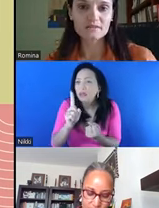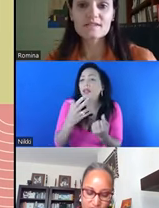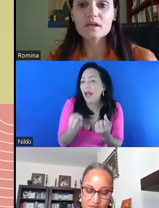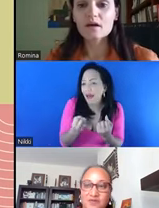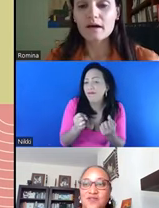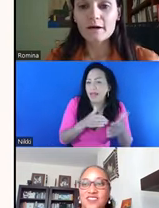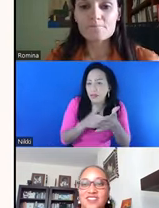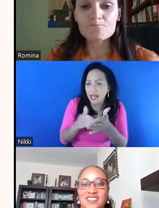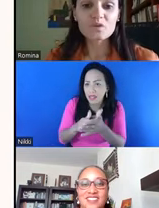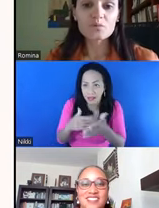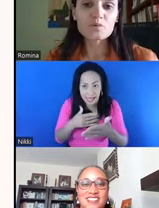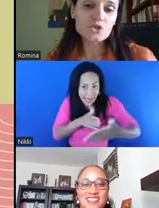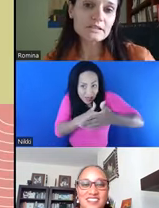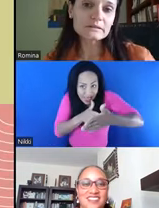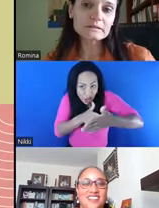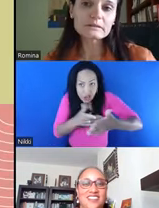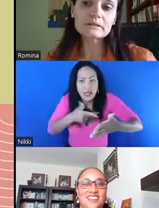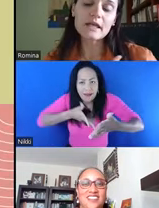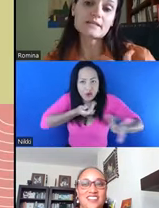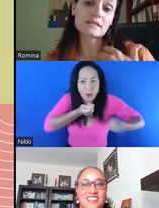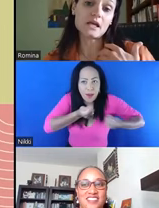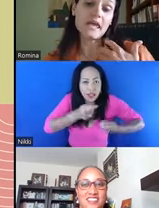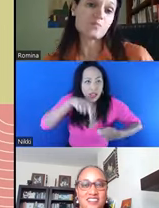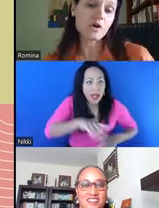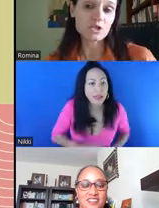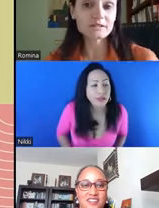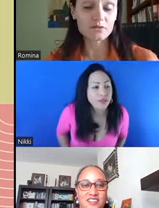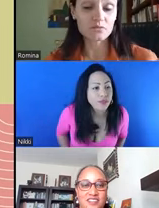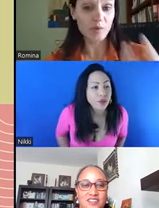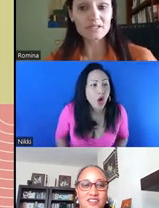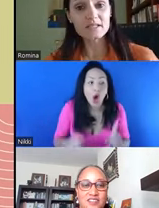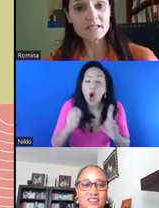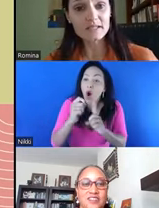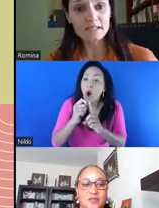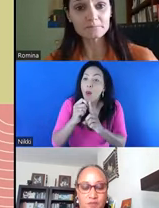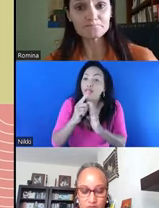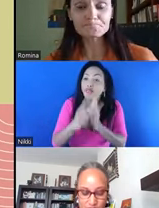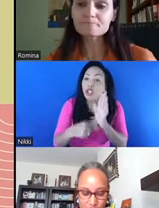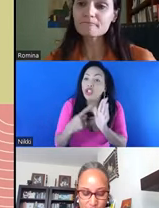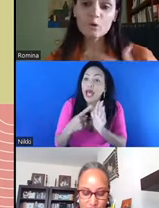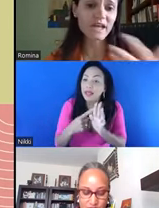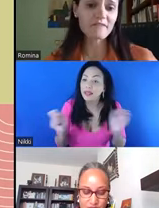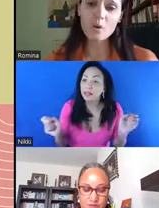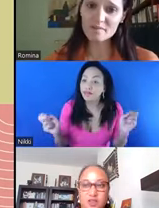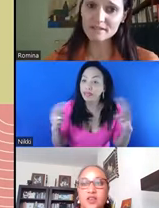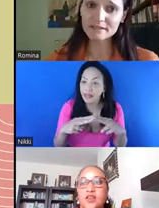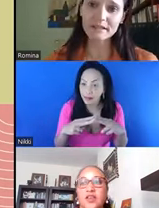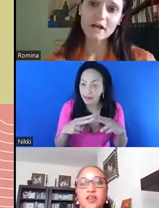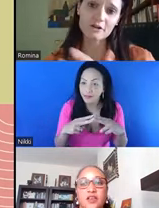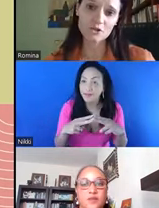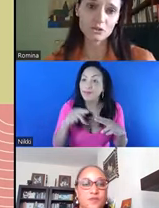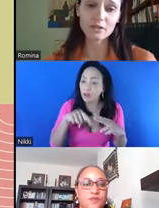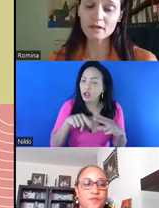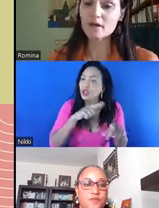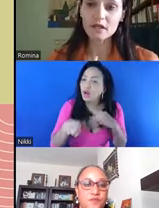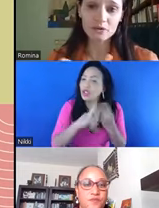limitations. Project Dildo is a project that responds to this system. We have a website, and